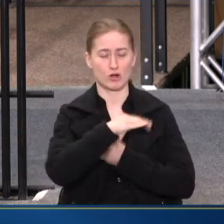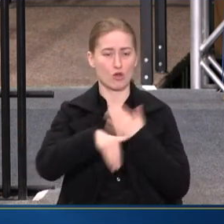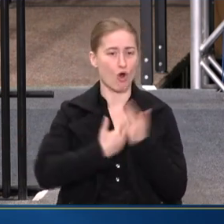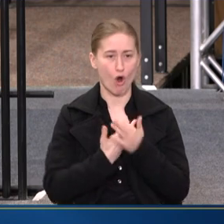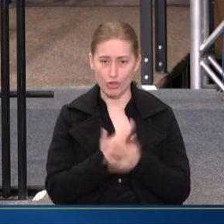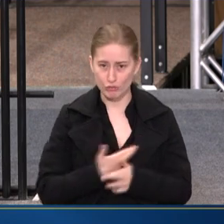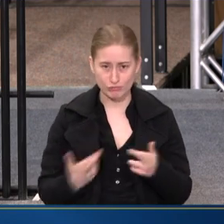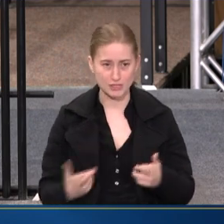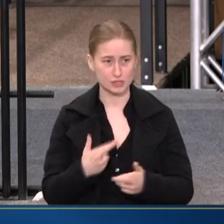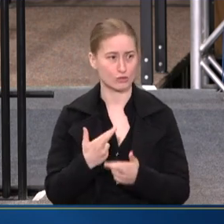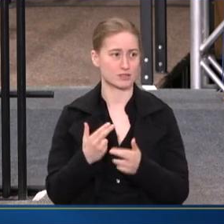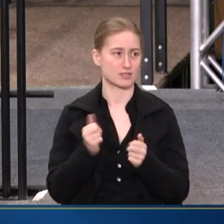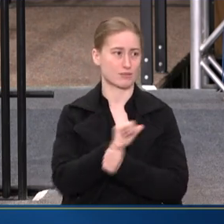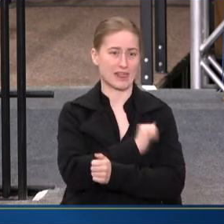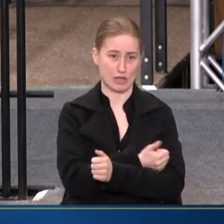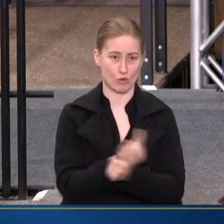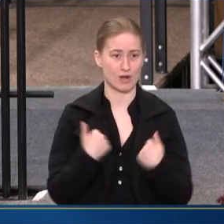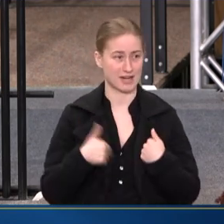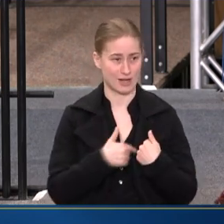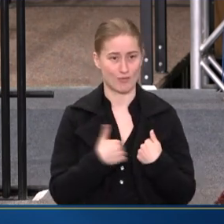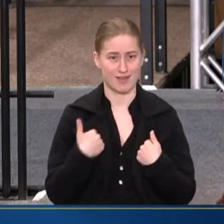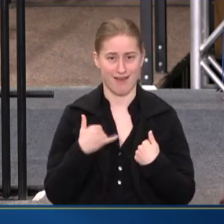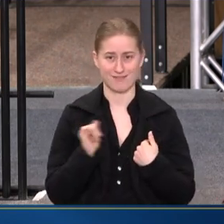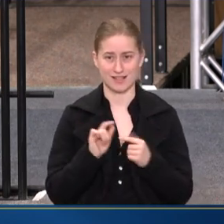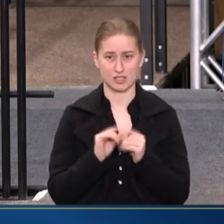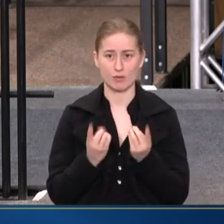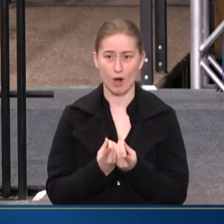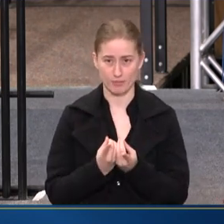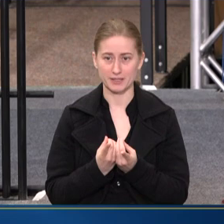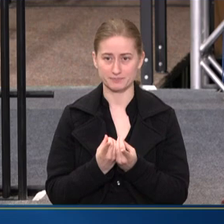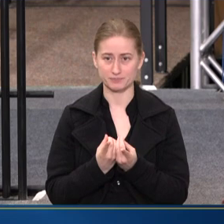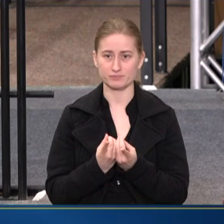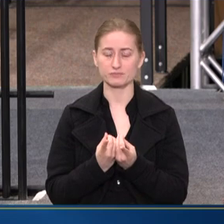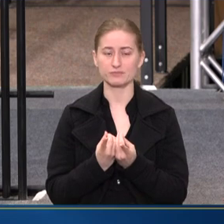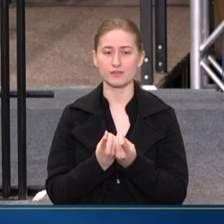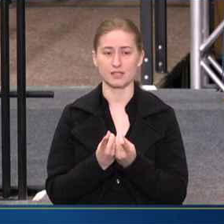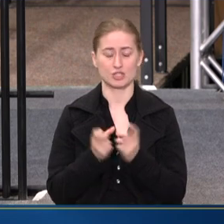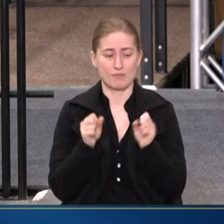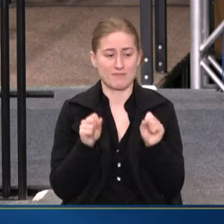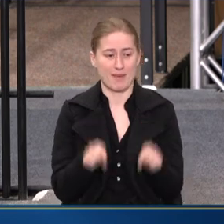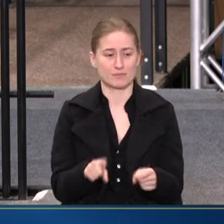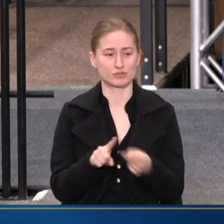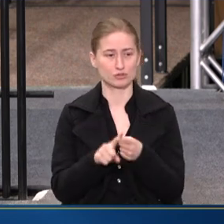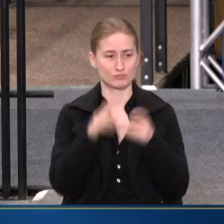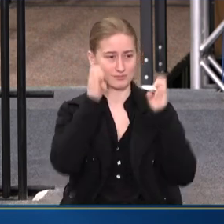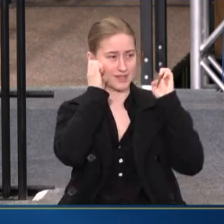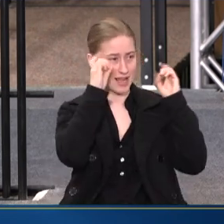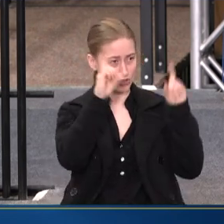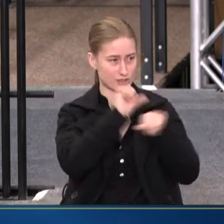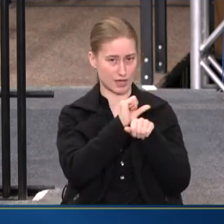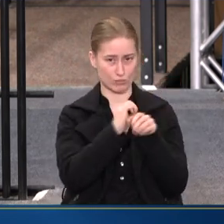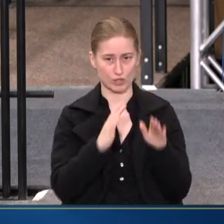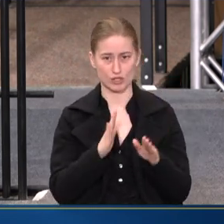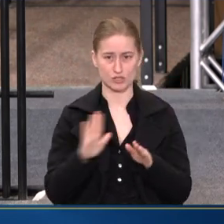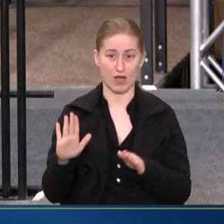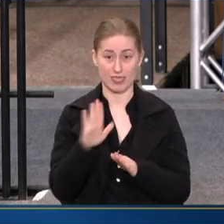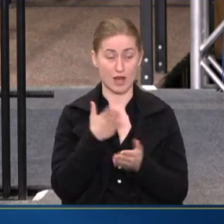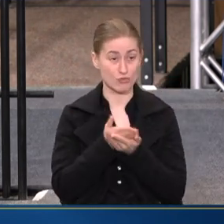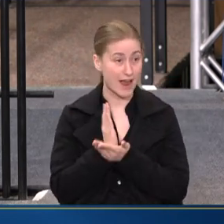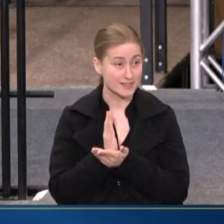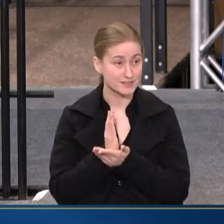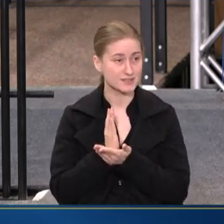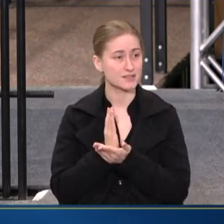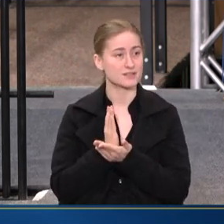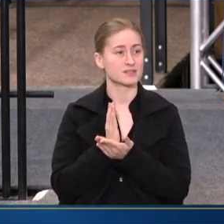THAT WE HAVE AS A DEPARTMENT IN ORDER TO EDUCATE WORKERS ON THEIR RIGHTS,